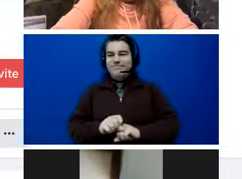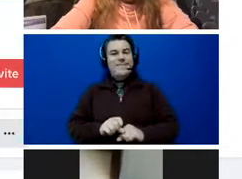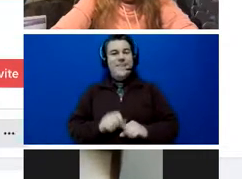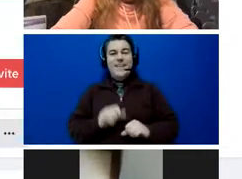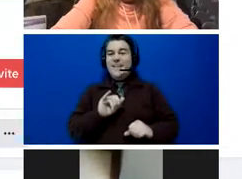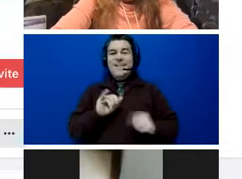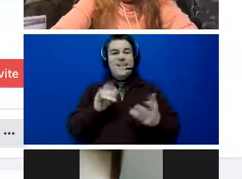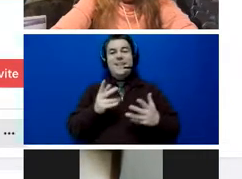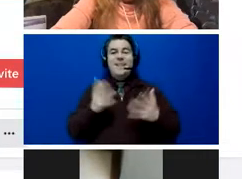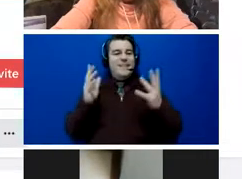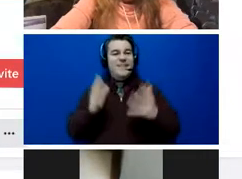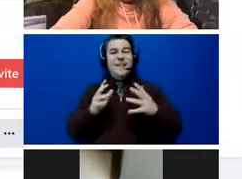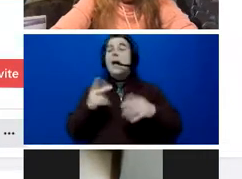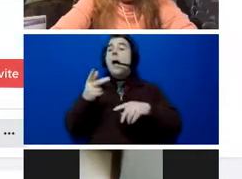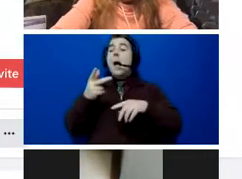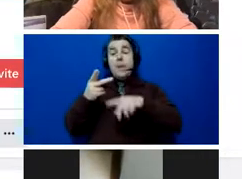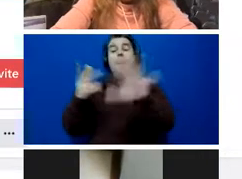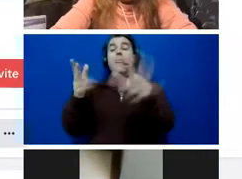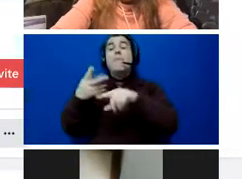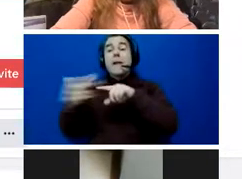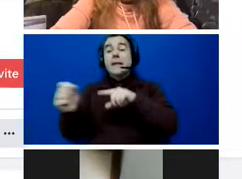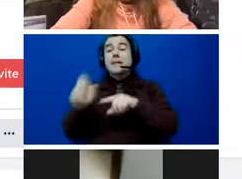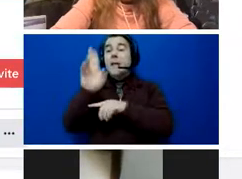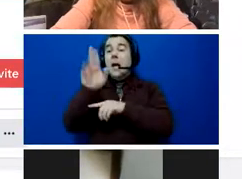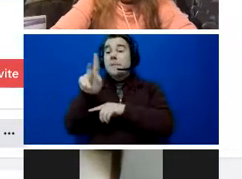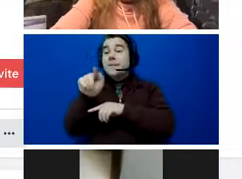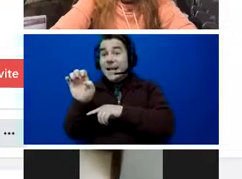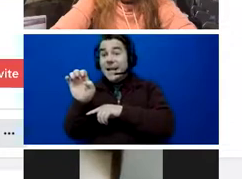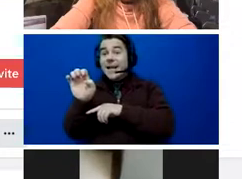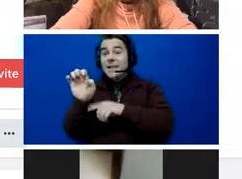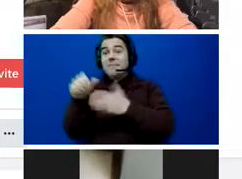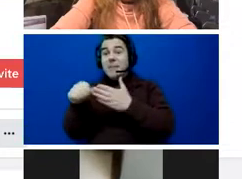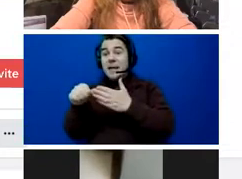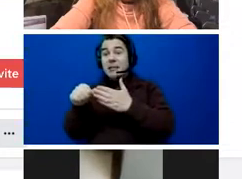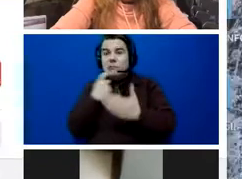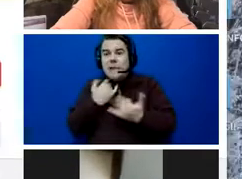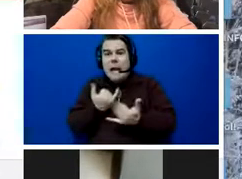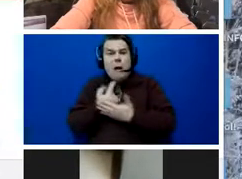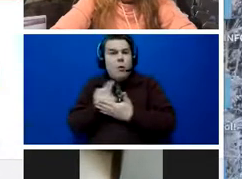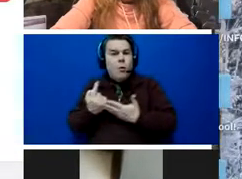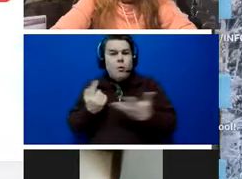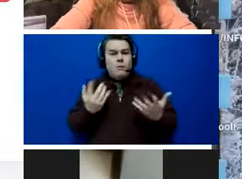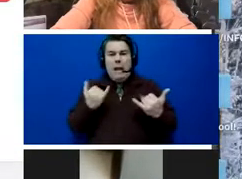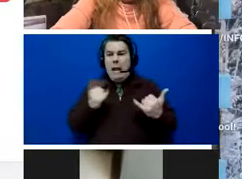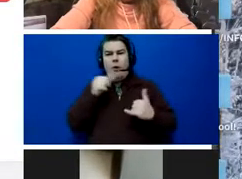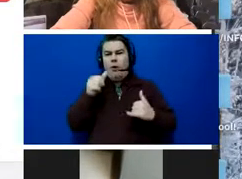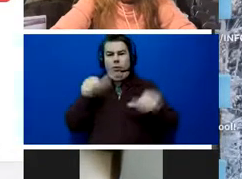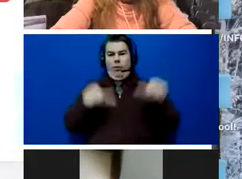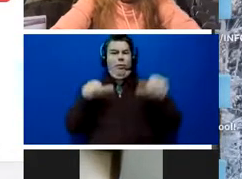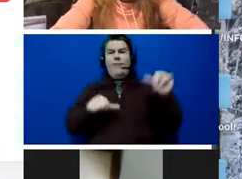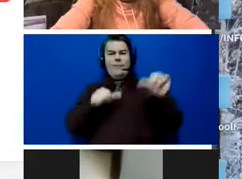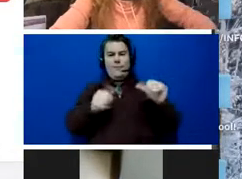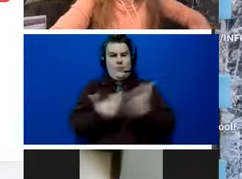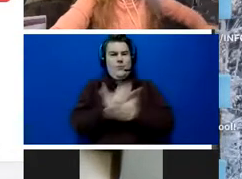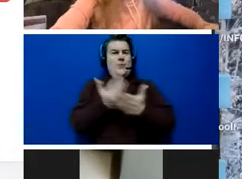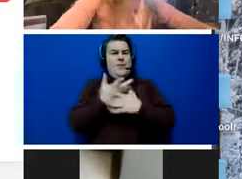Plexus updated their Facebook page right about the time I was starting this Zoom. So now it looks very unfamiliar. Um, so now I'm trying to figure this